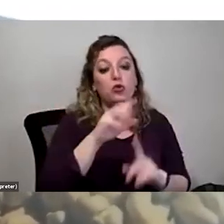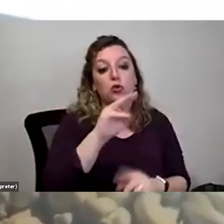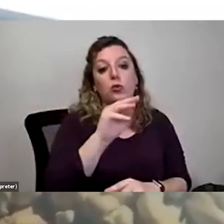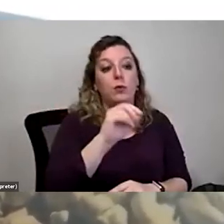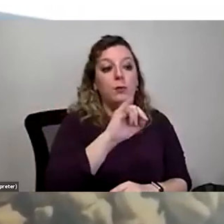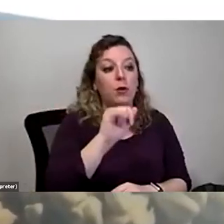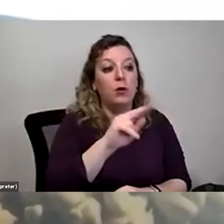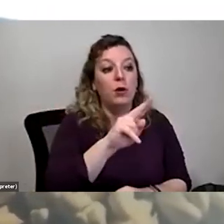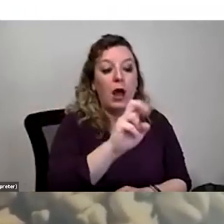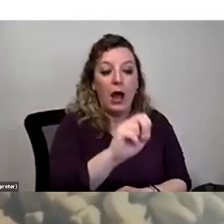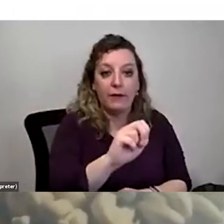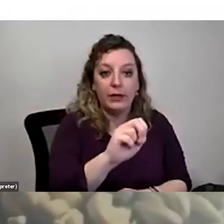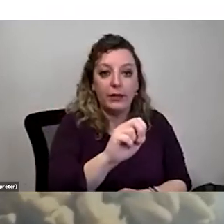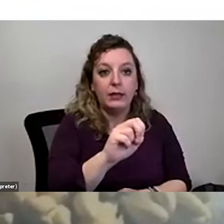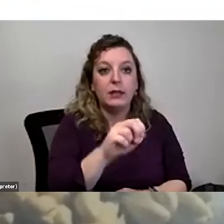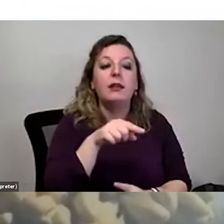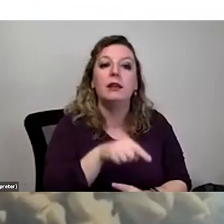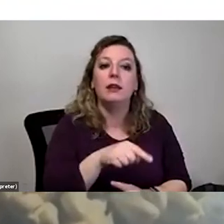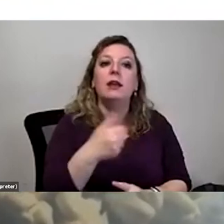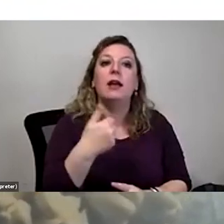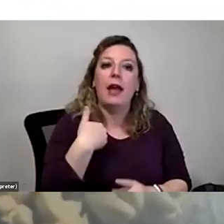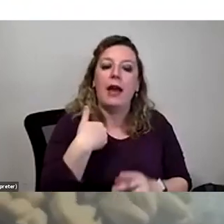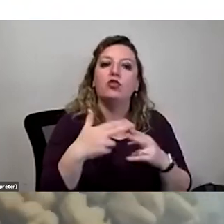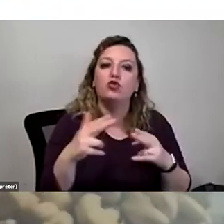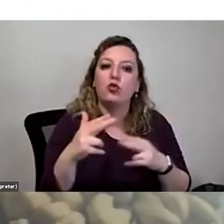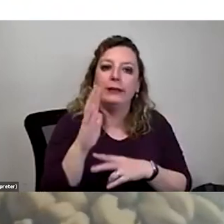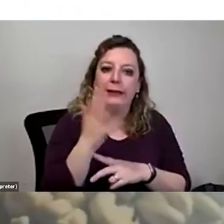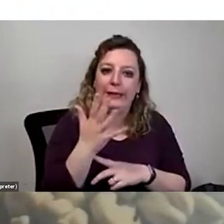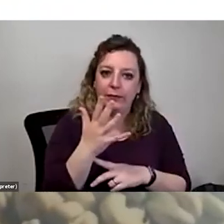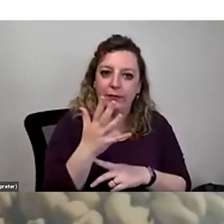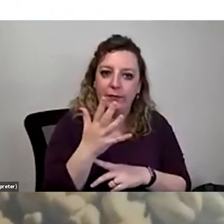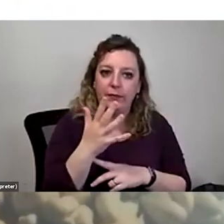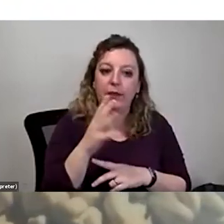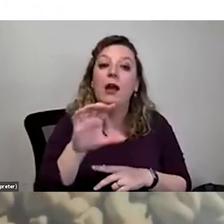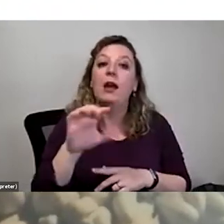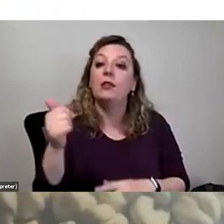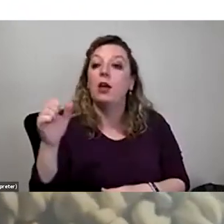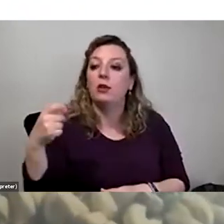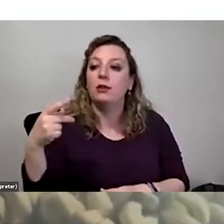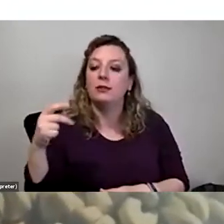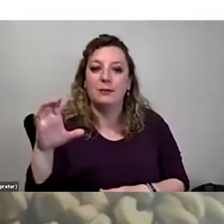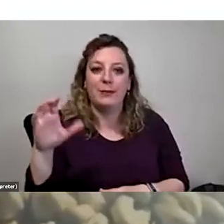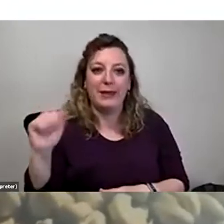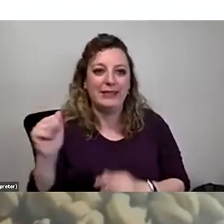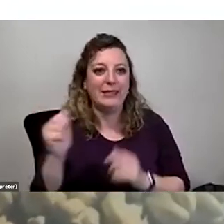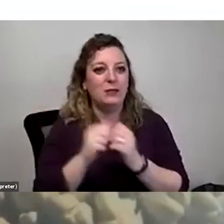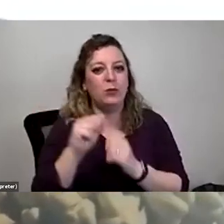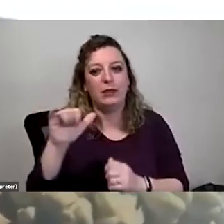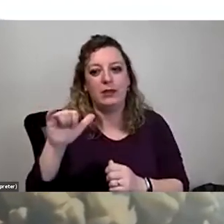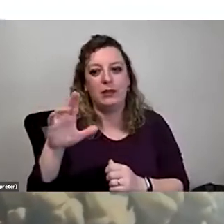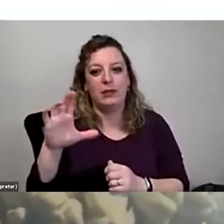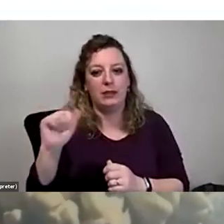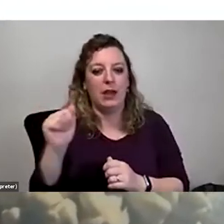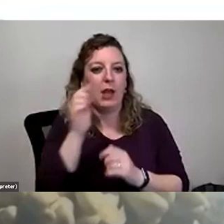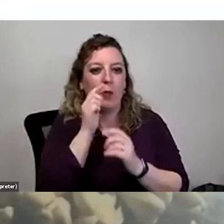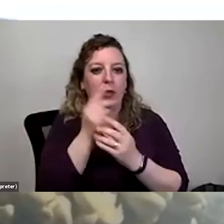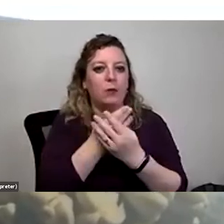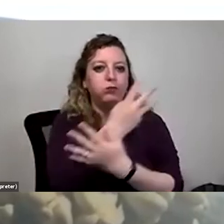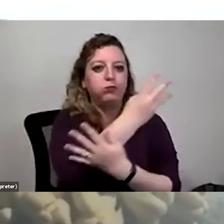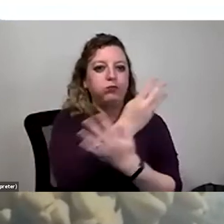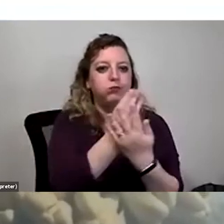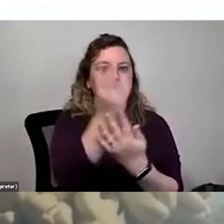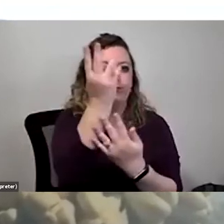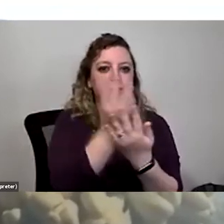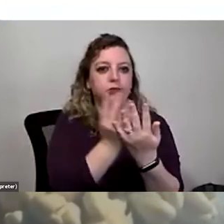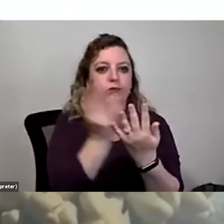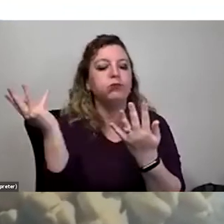uh, or other species of yucca, they do have much shorter leaves. So the other species of yucca, we saw it up there with those really defined gutter shaped leaves. That's yucca